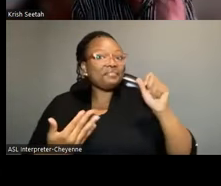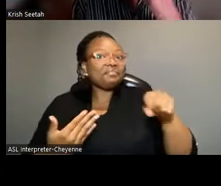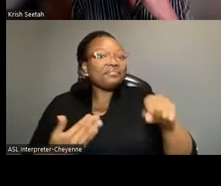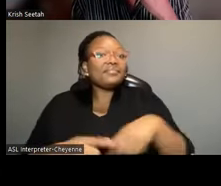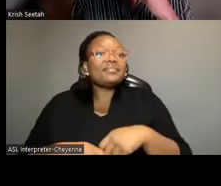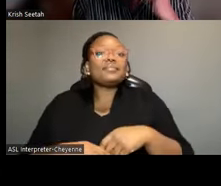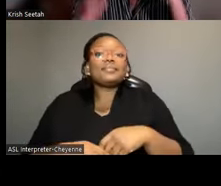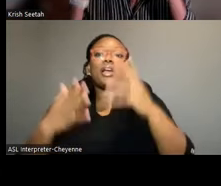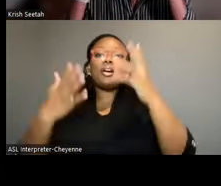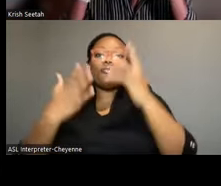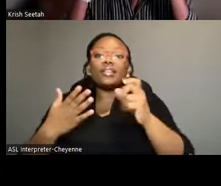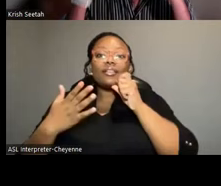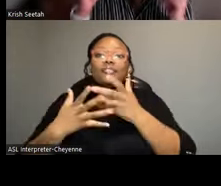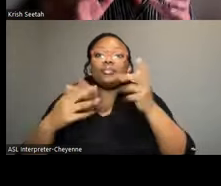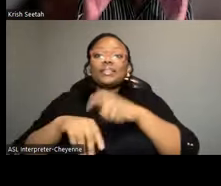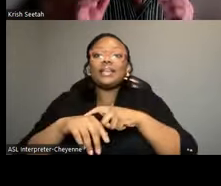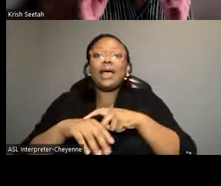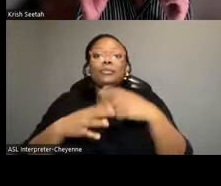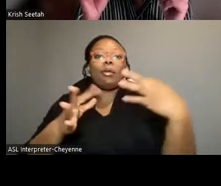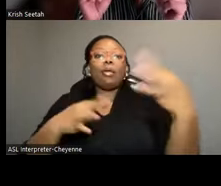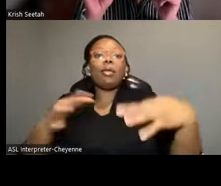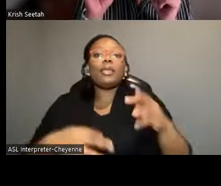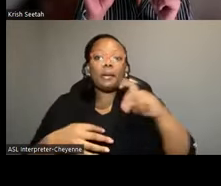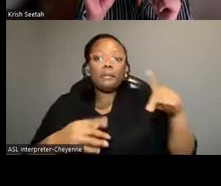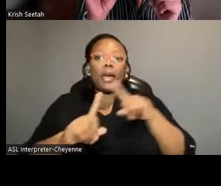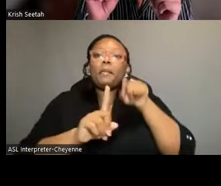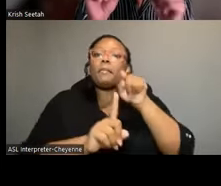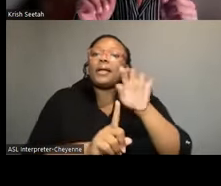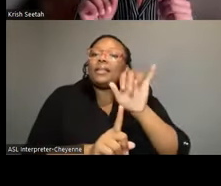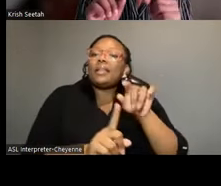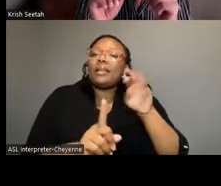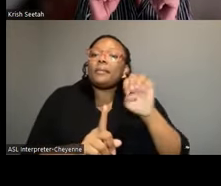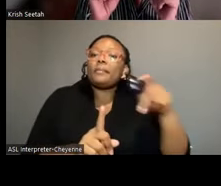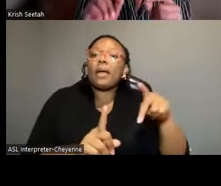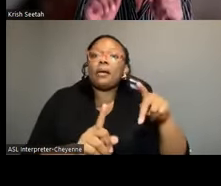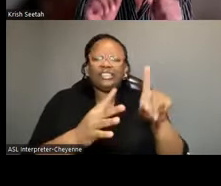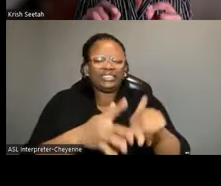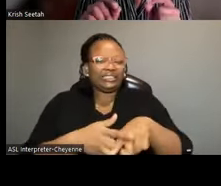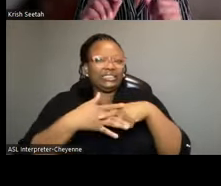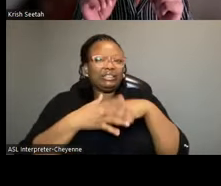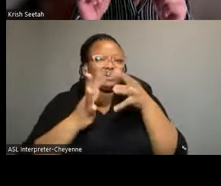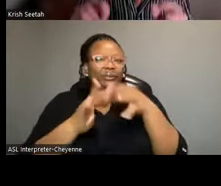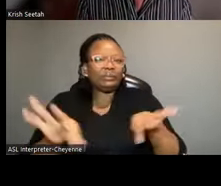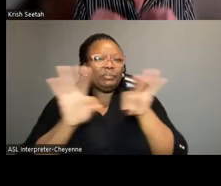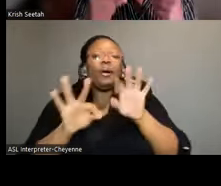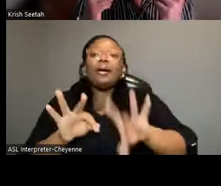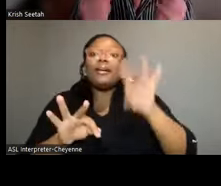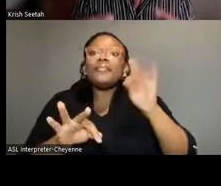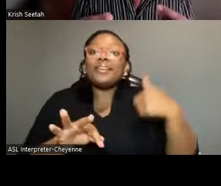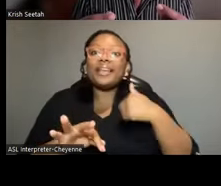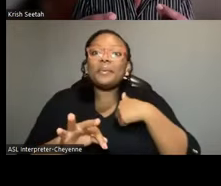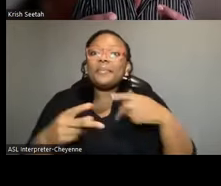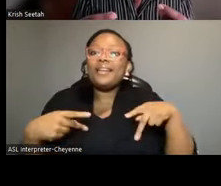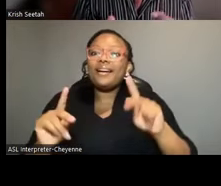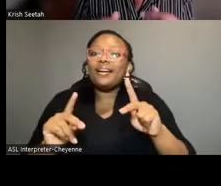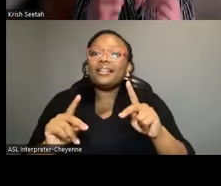Unfortunately, I don't have too much time to explain this map, but this map was the linchpin. This was the critical find that allowed us